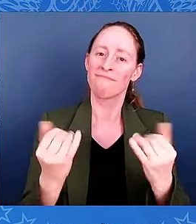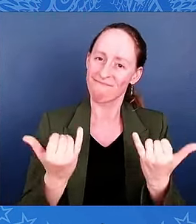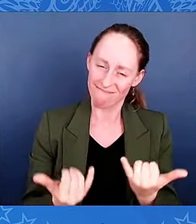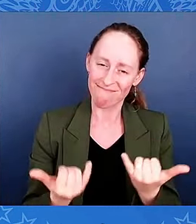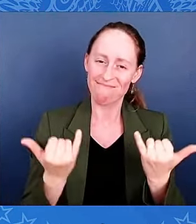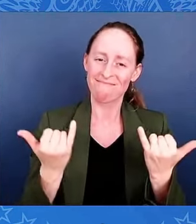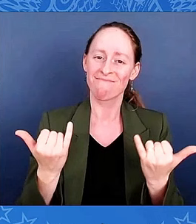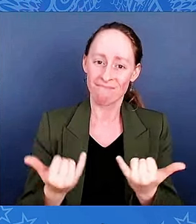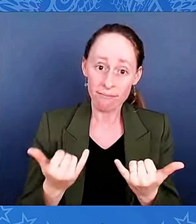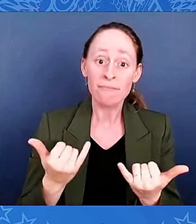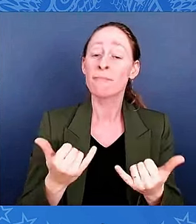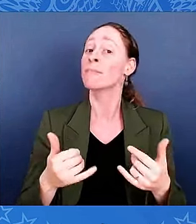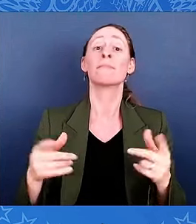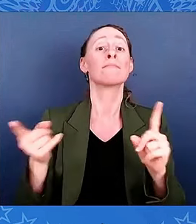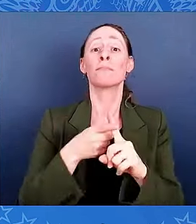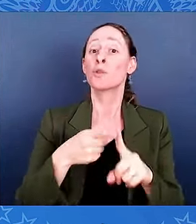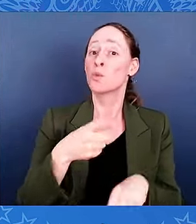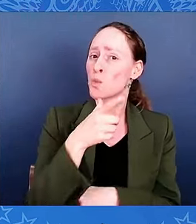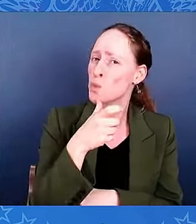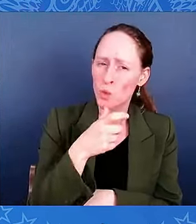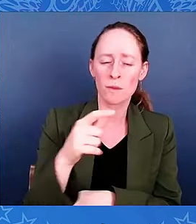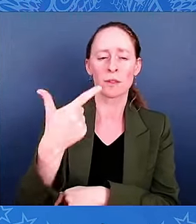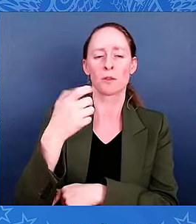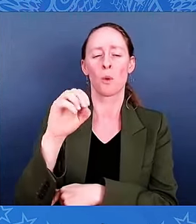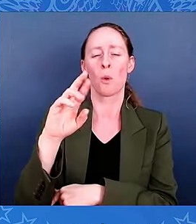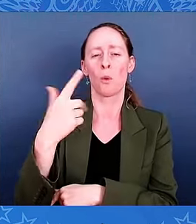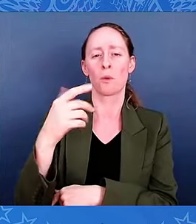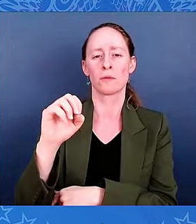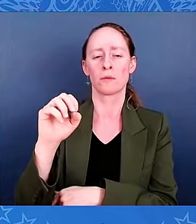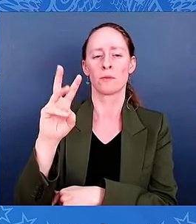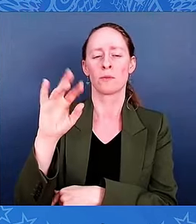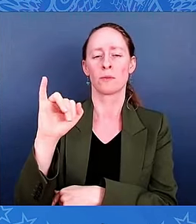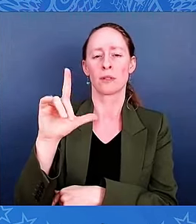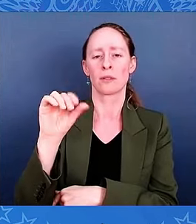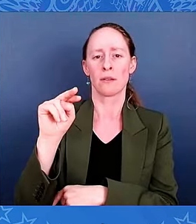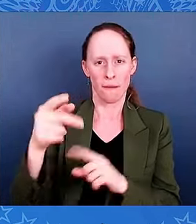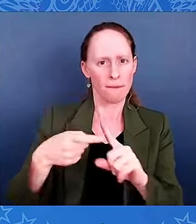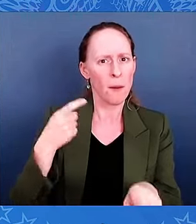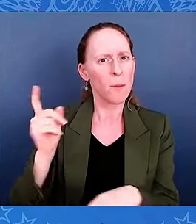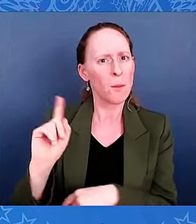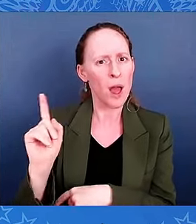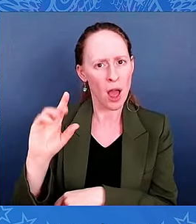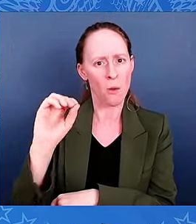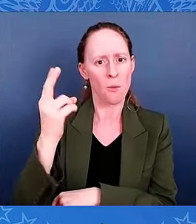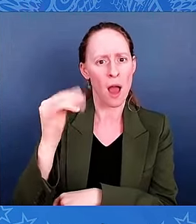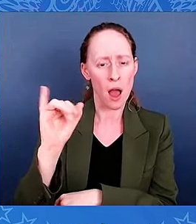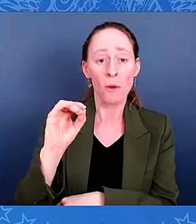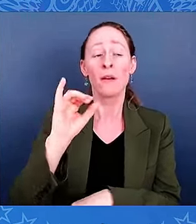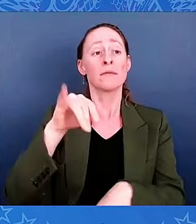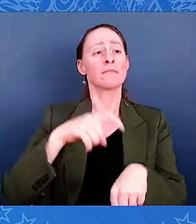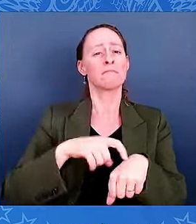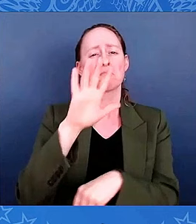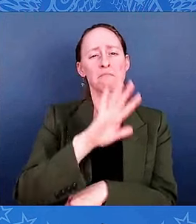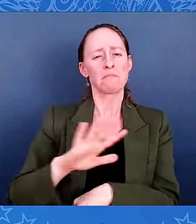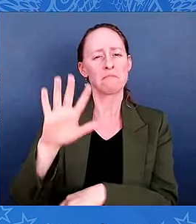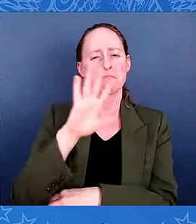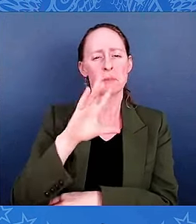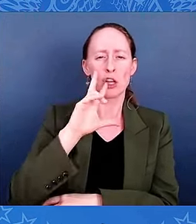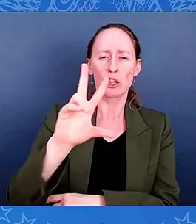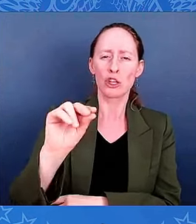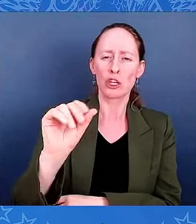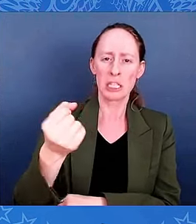Belmont County, Ohio. In his early 30s, not long after the Civil War began, he enlisted in the Union Army.